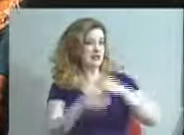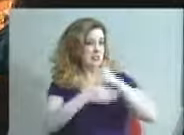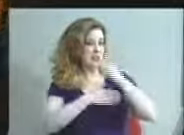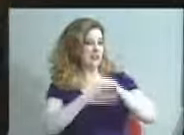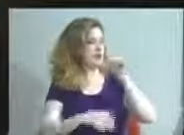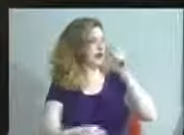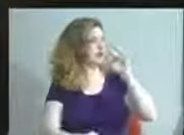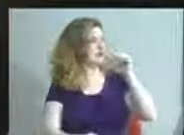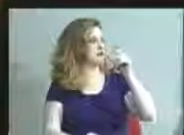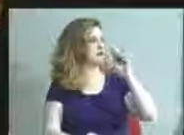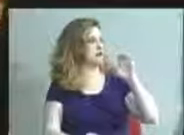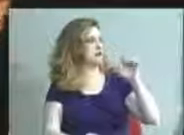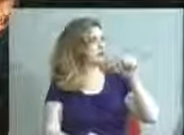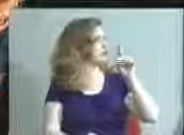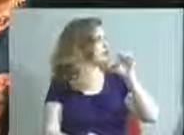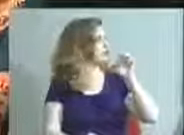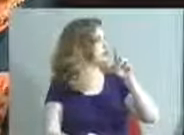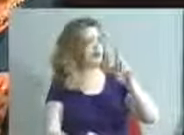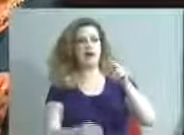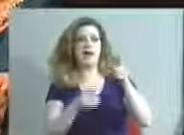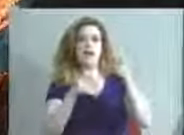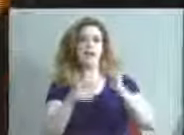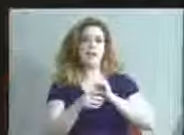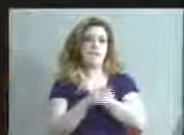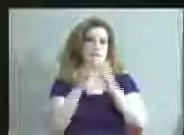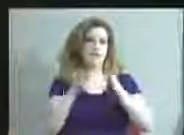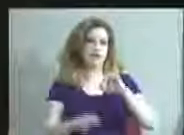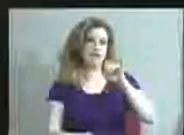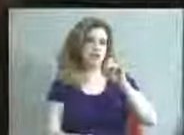Angelique Shearer and administrator of Jackie June